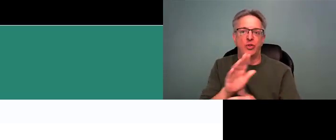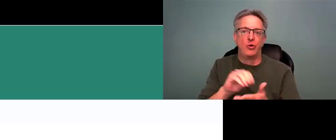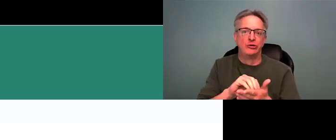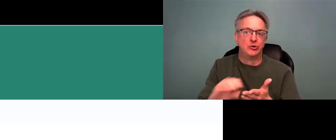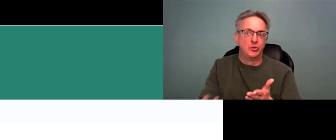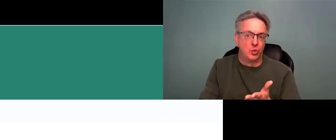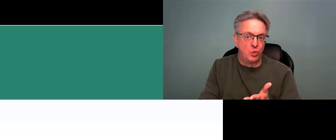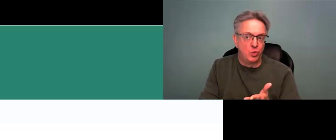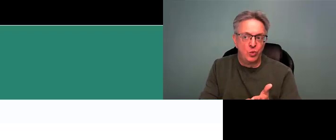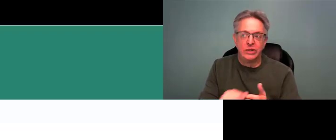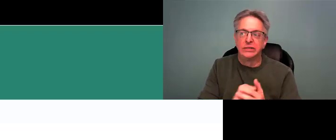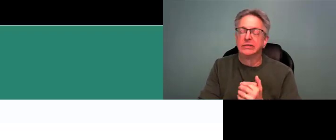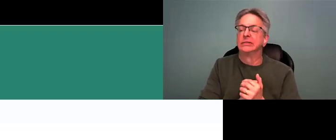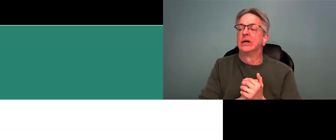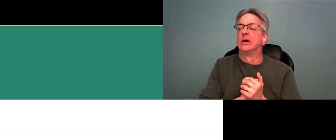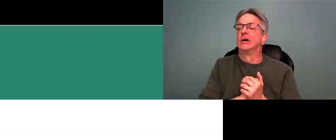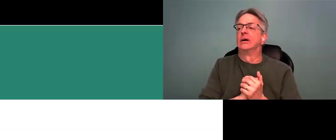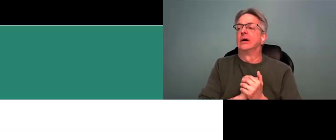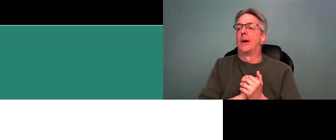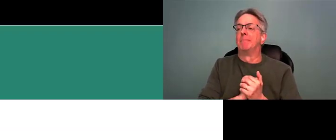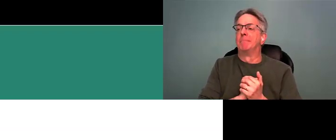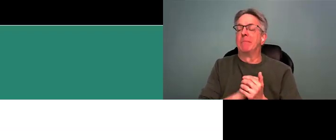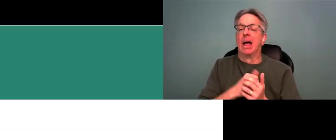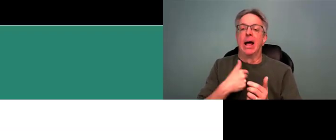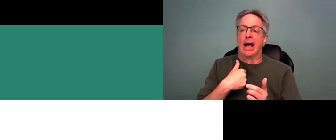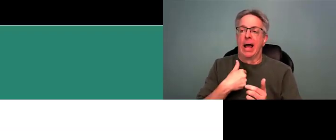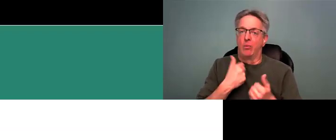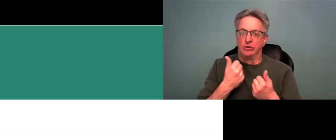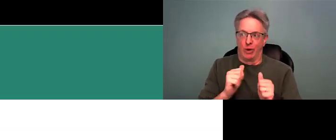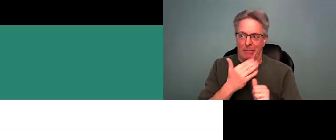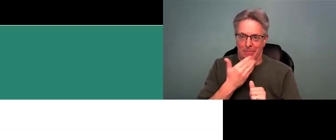So you can take advantage of that and use that with your students.